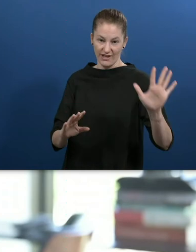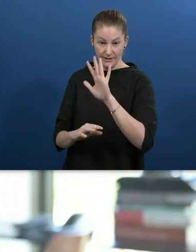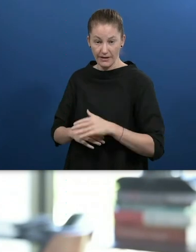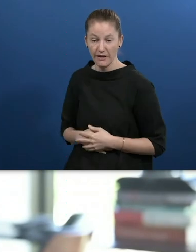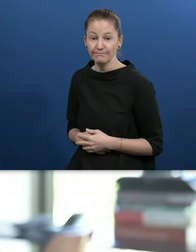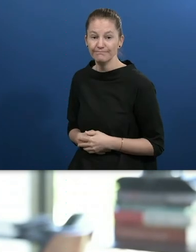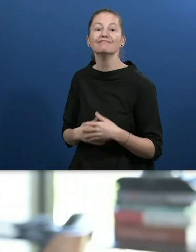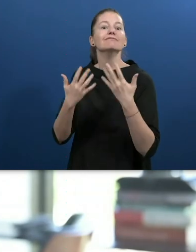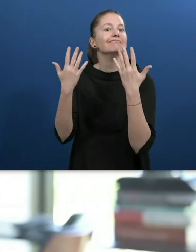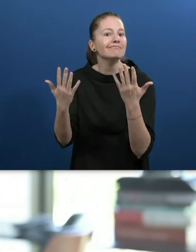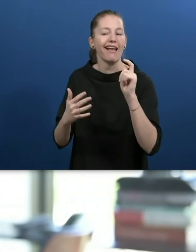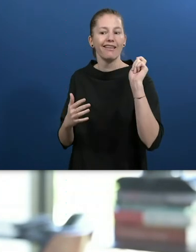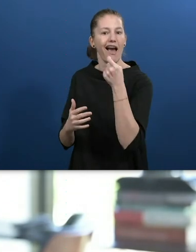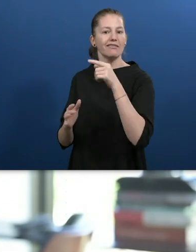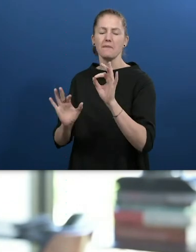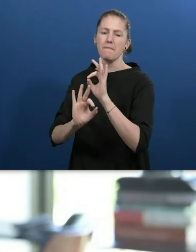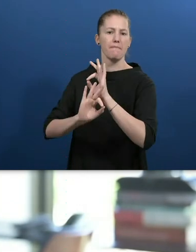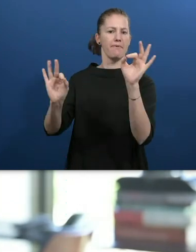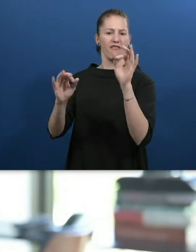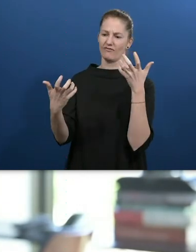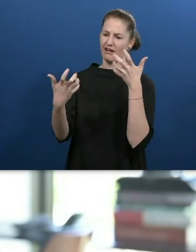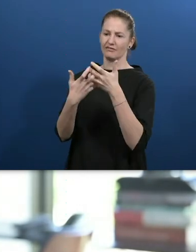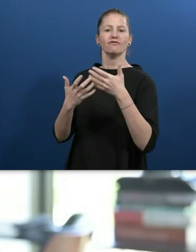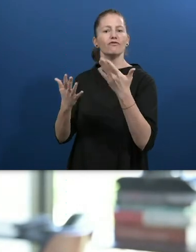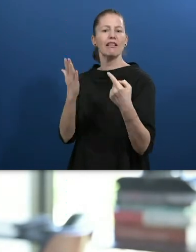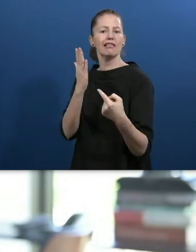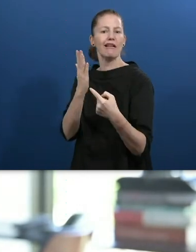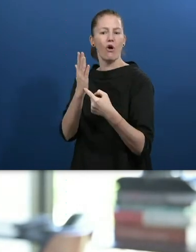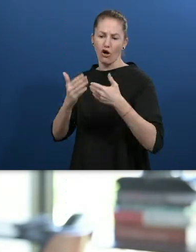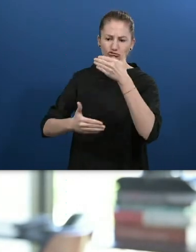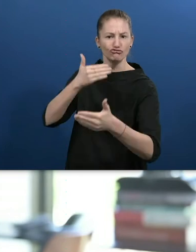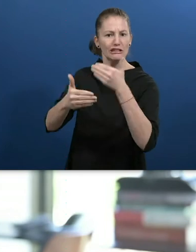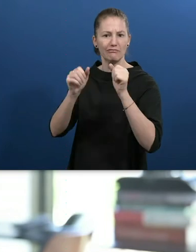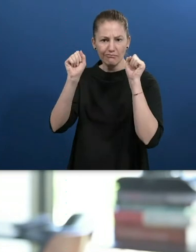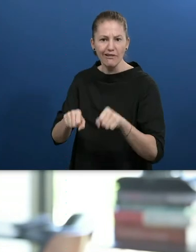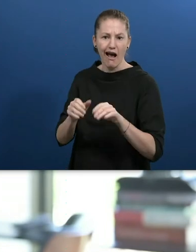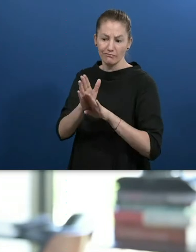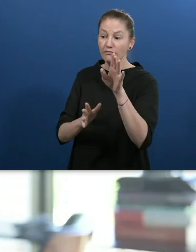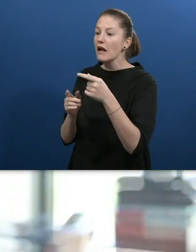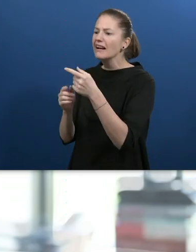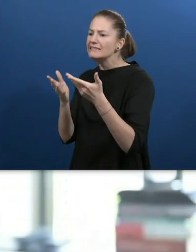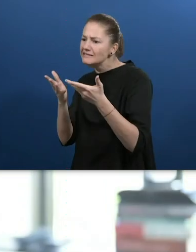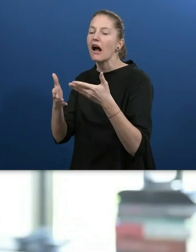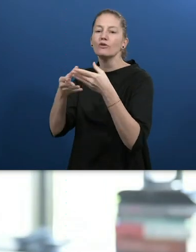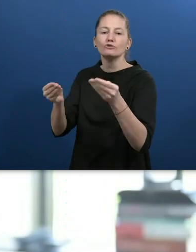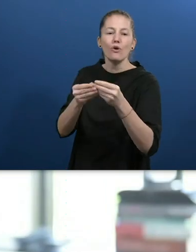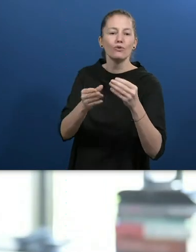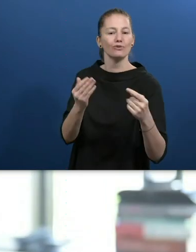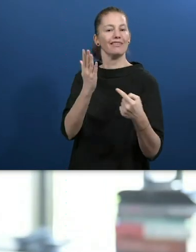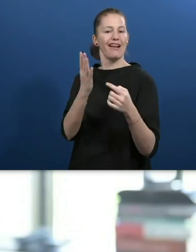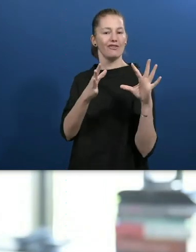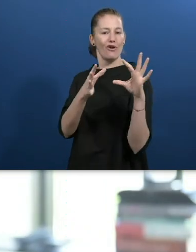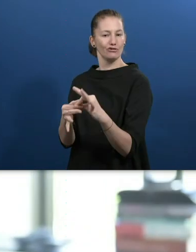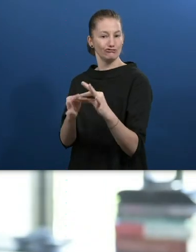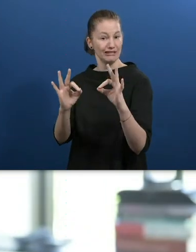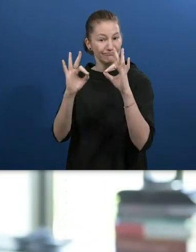the perfect environment for smart tech based solutions and Enable.me is one of them. The disability movement